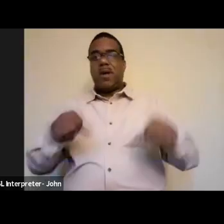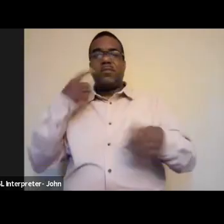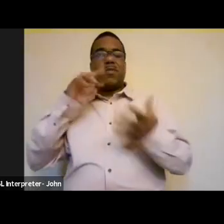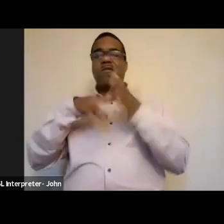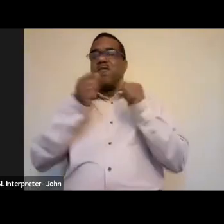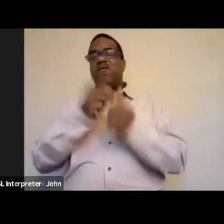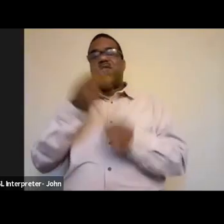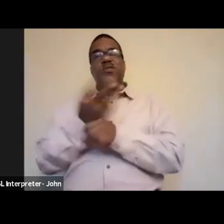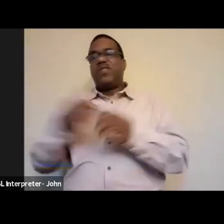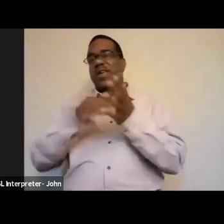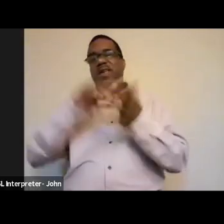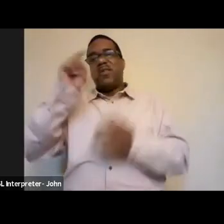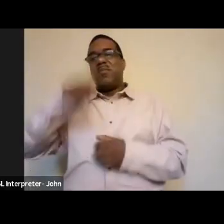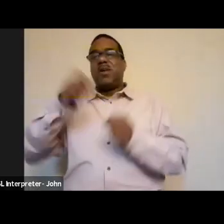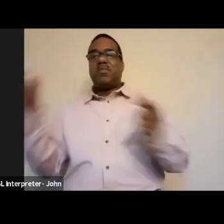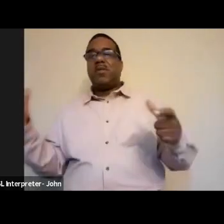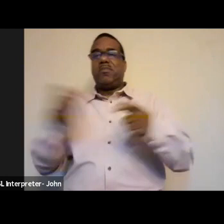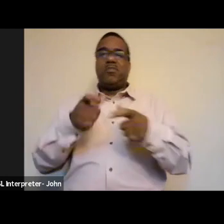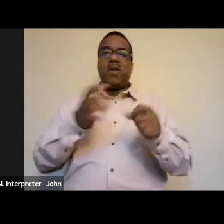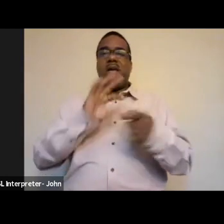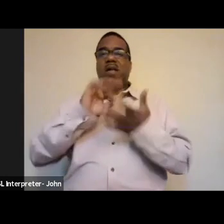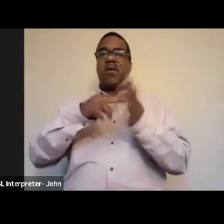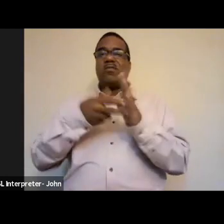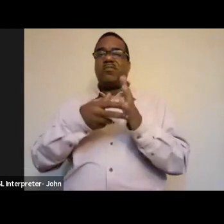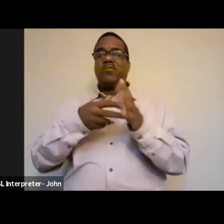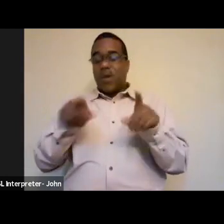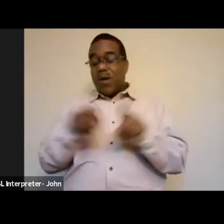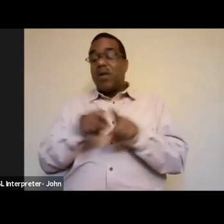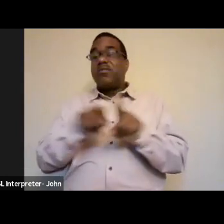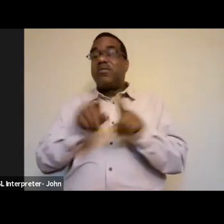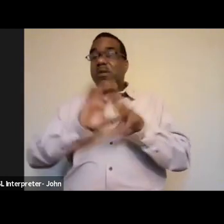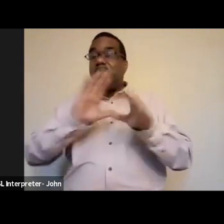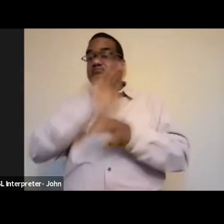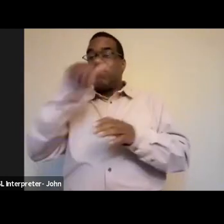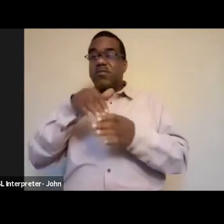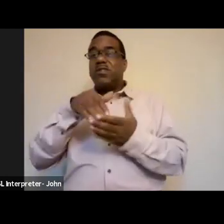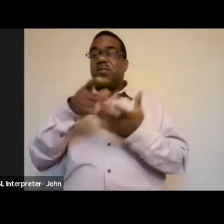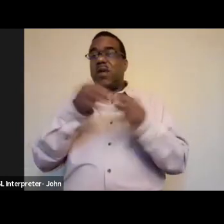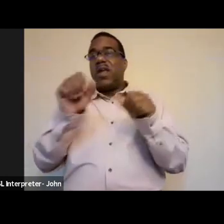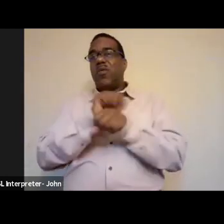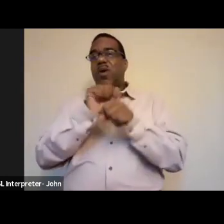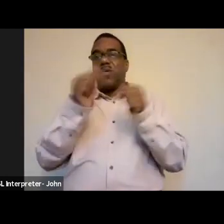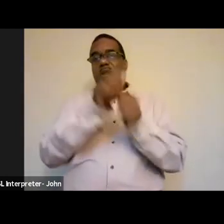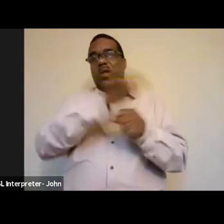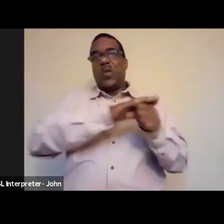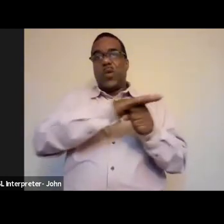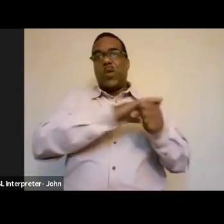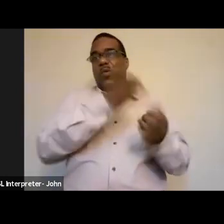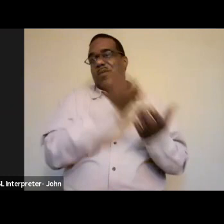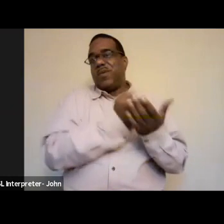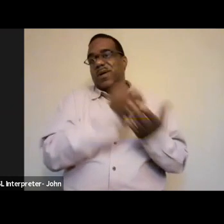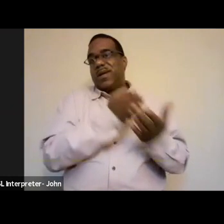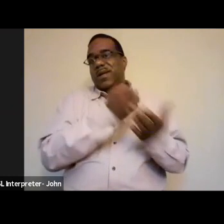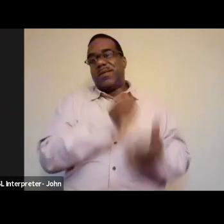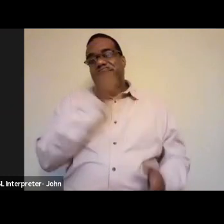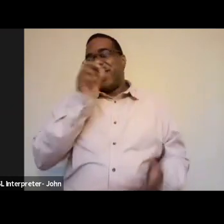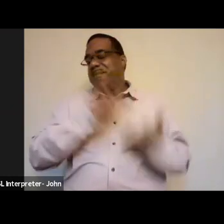scale down and you have to decentralize and you have to work within local regional economies. And that doesn't necessarily